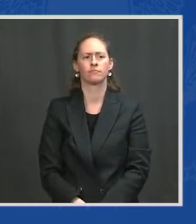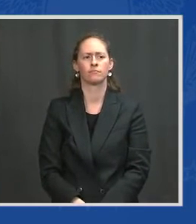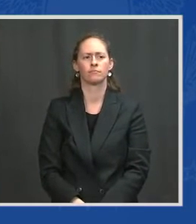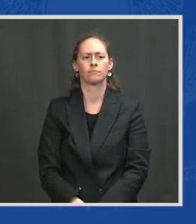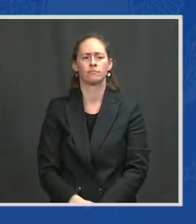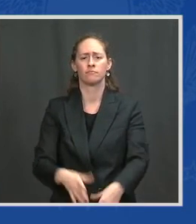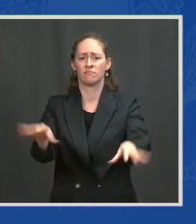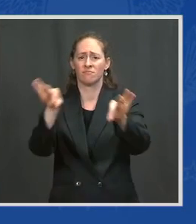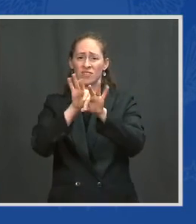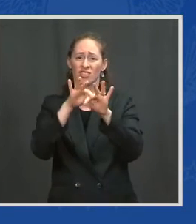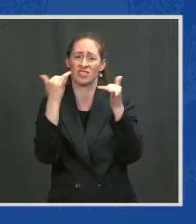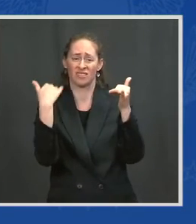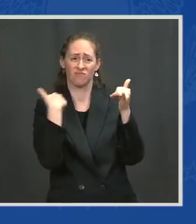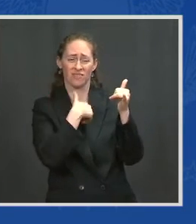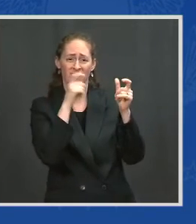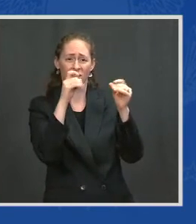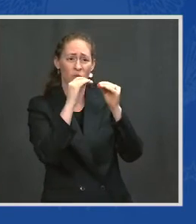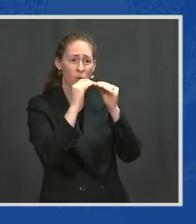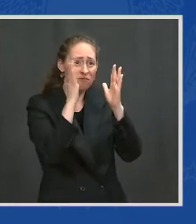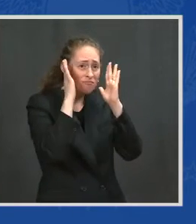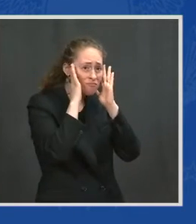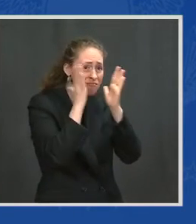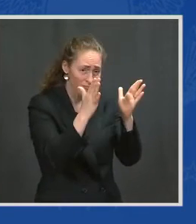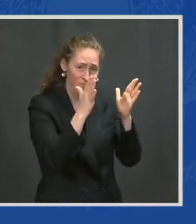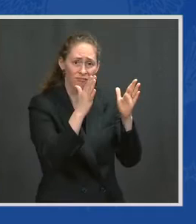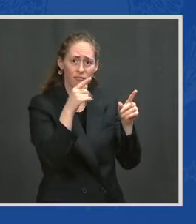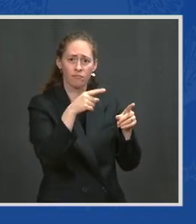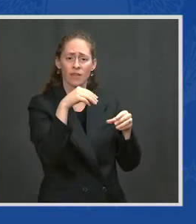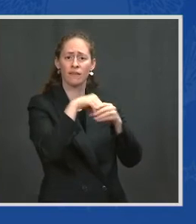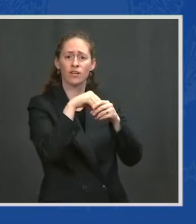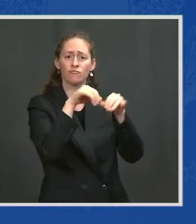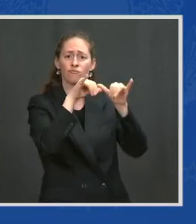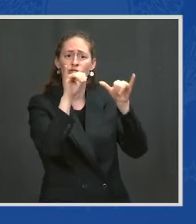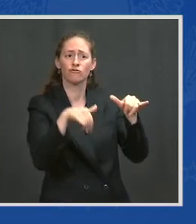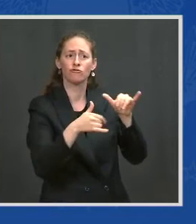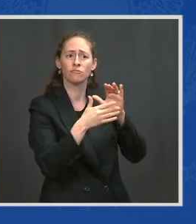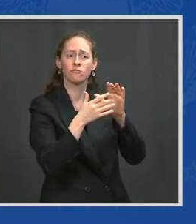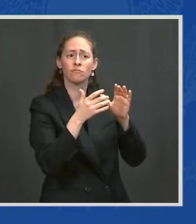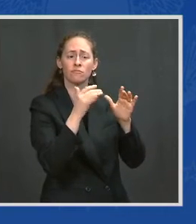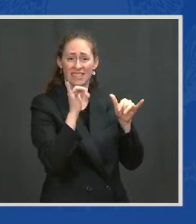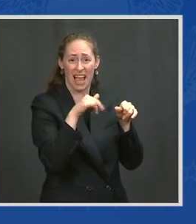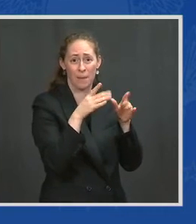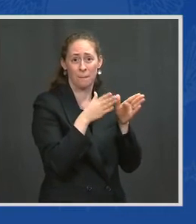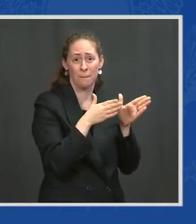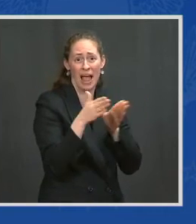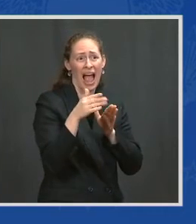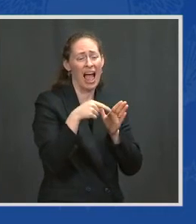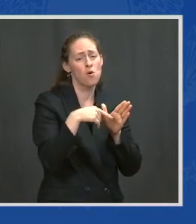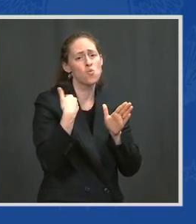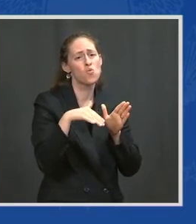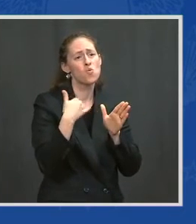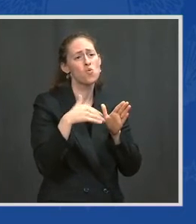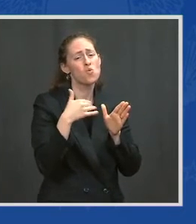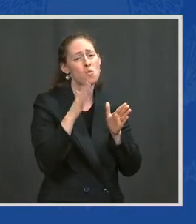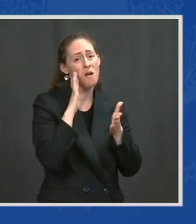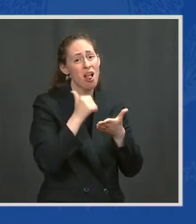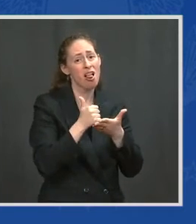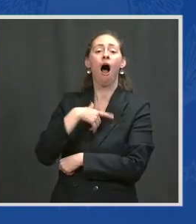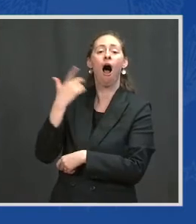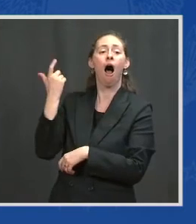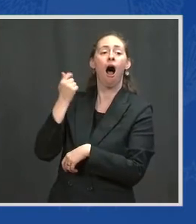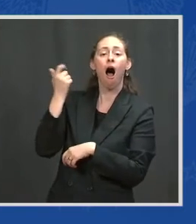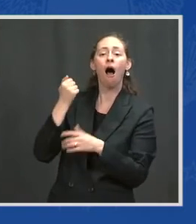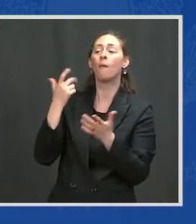do. I also want to update the people on the progress that we've made in our recovery and the next steps that we're going to be taking.